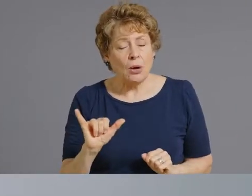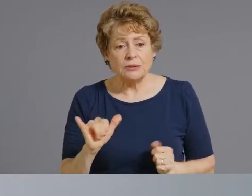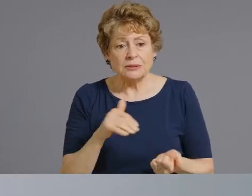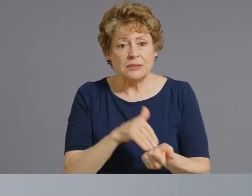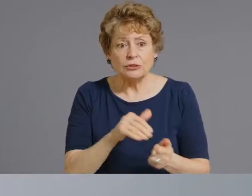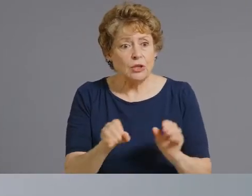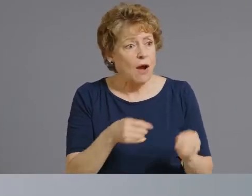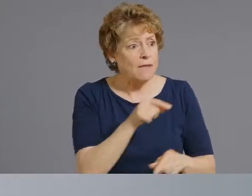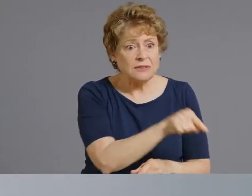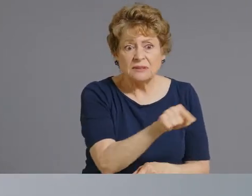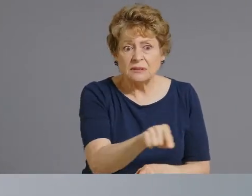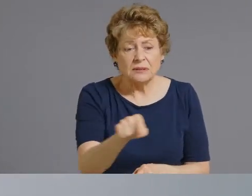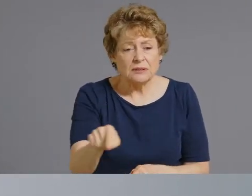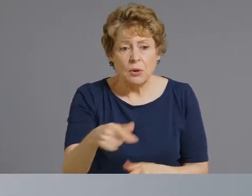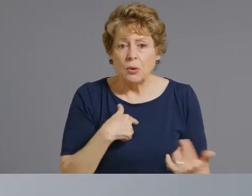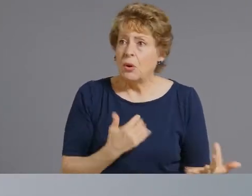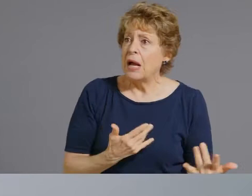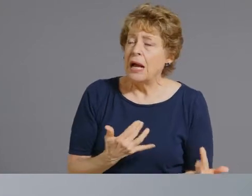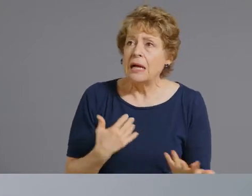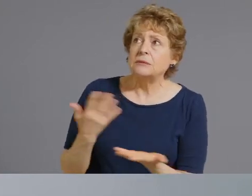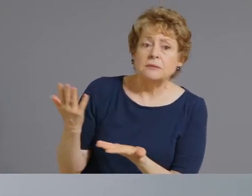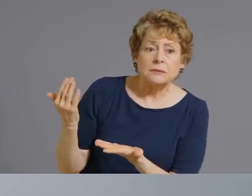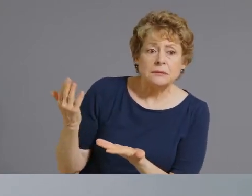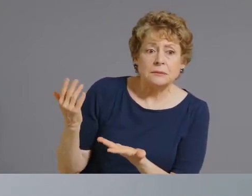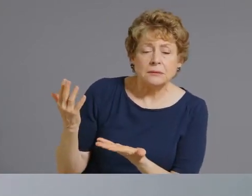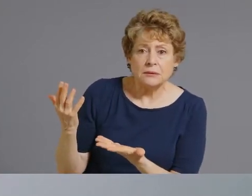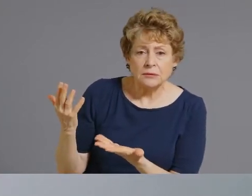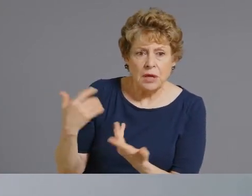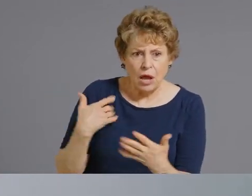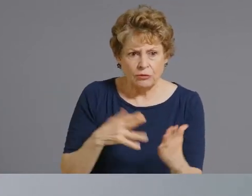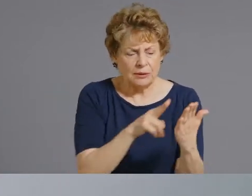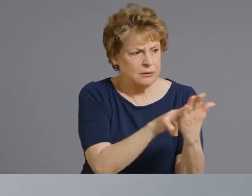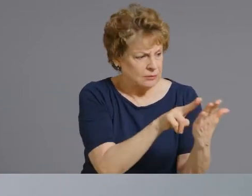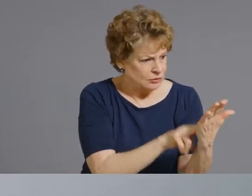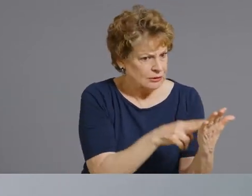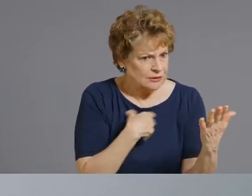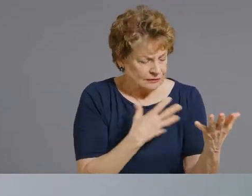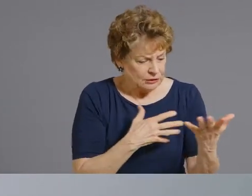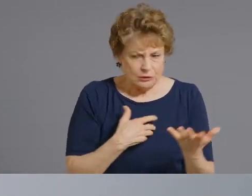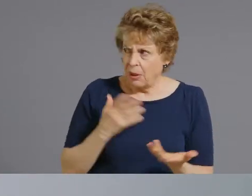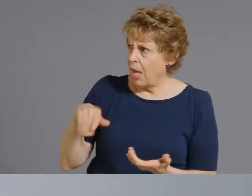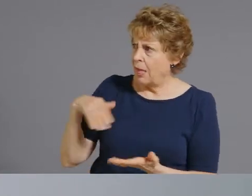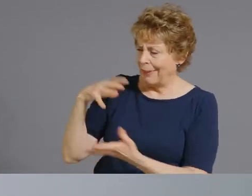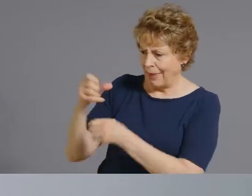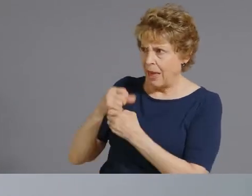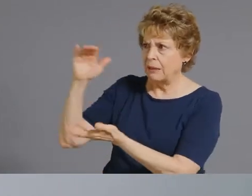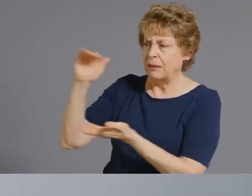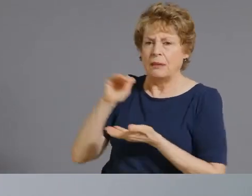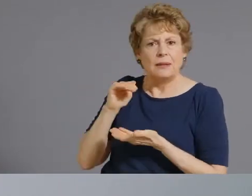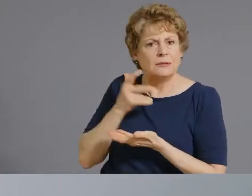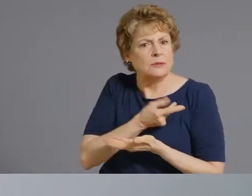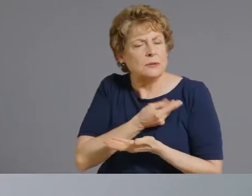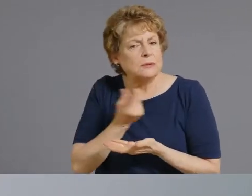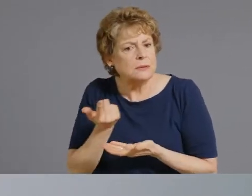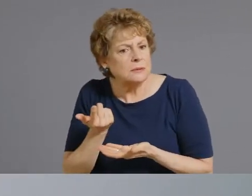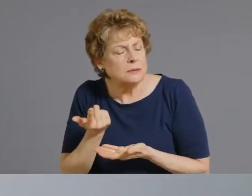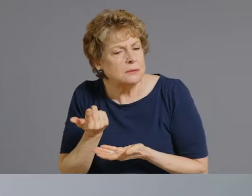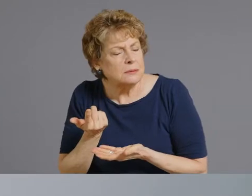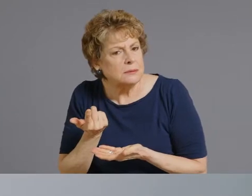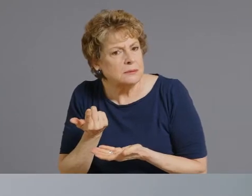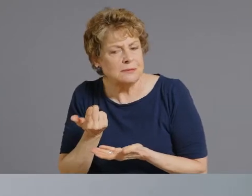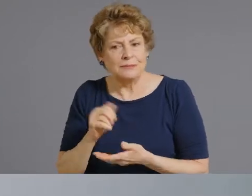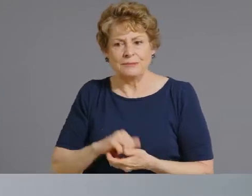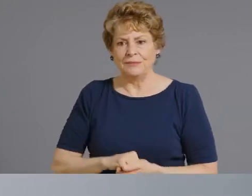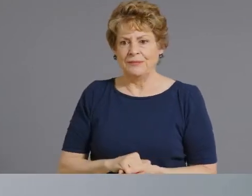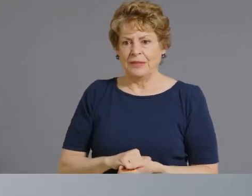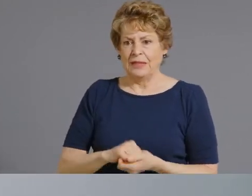the vaccine who have been onboarded no it is open to onboarded providers to order yes and so some of them we may still be